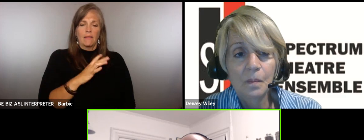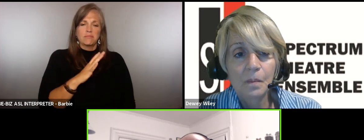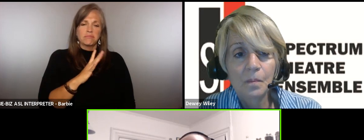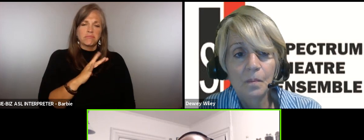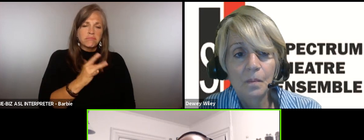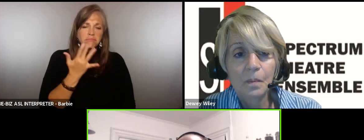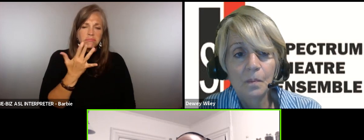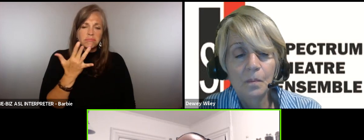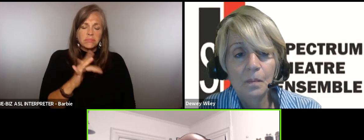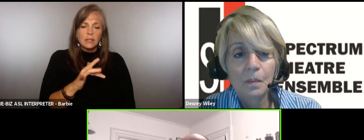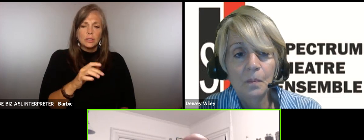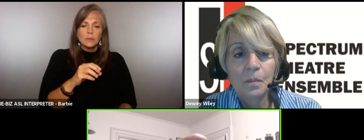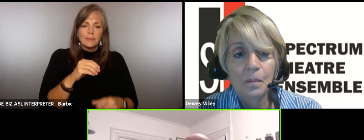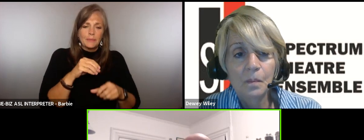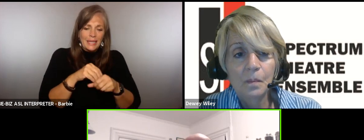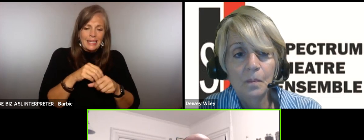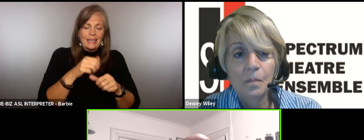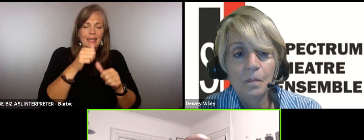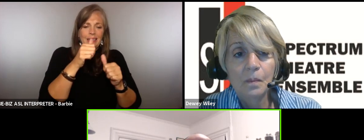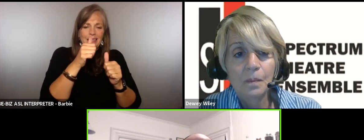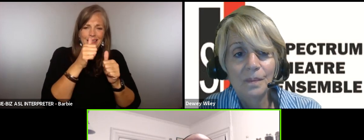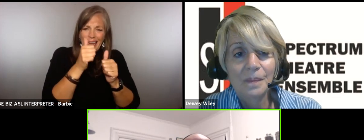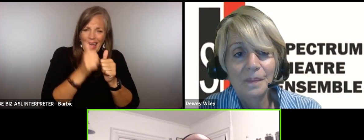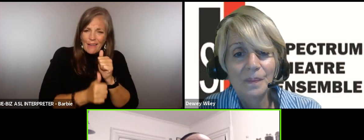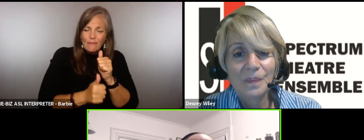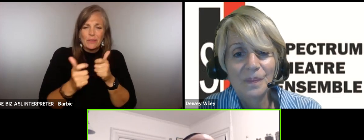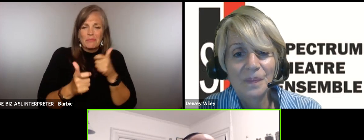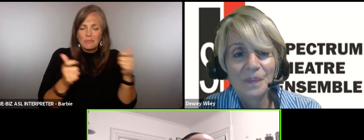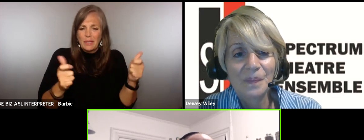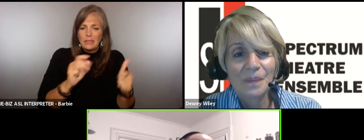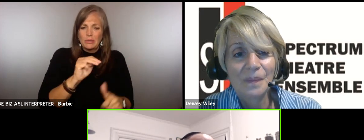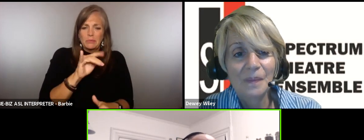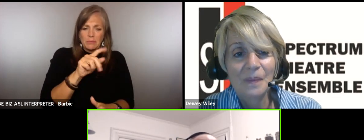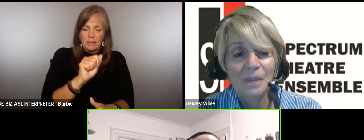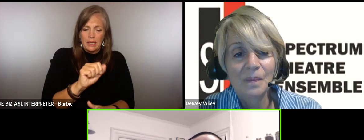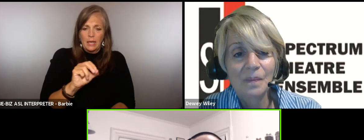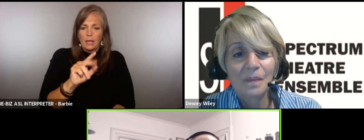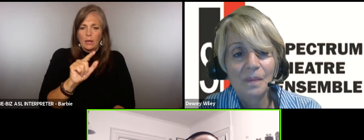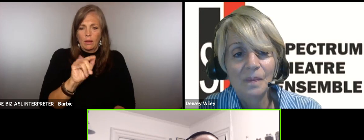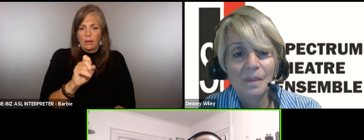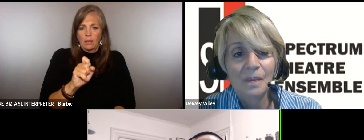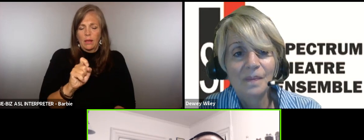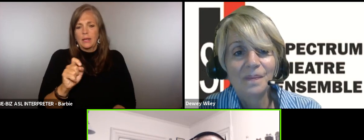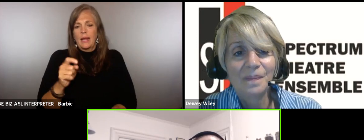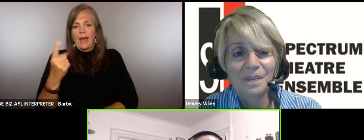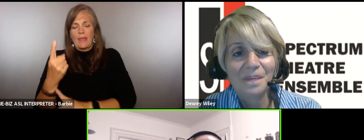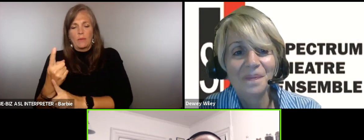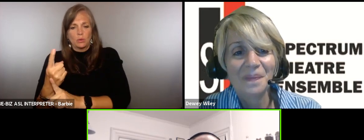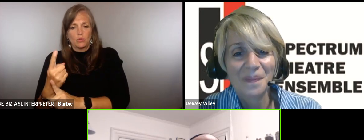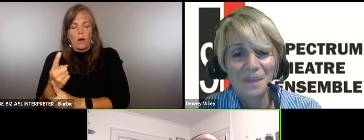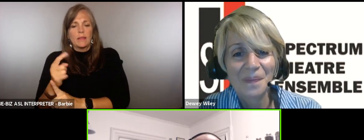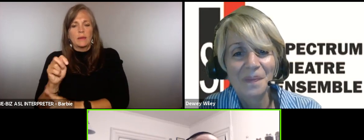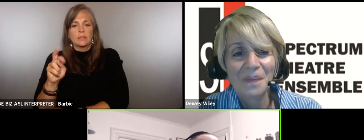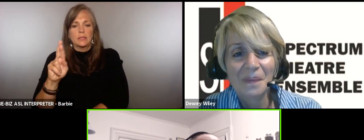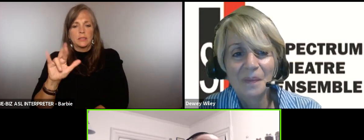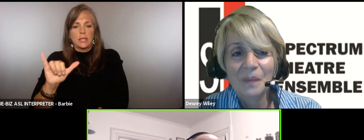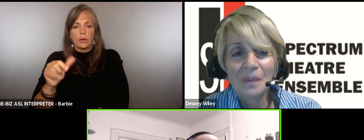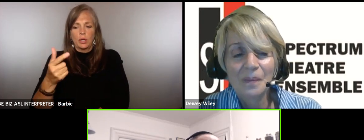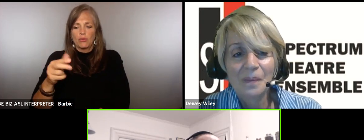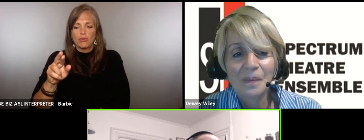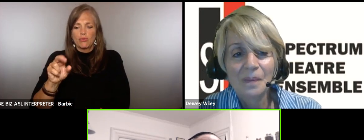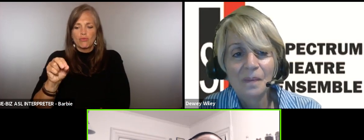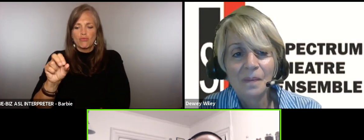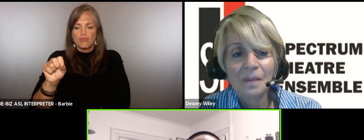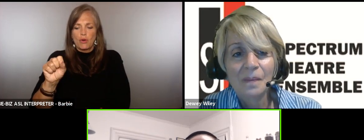every major media outlet but one was different than all the others and that was when I was on Terry Gross's Fresh Air because Terry Gross puts you